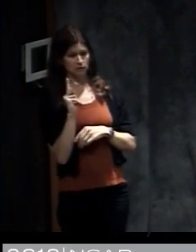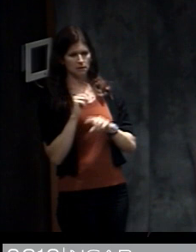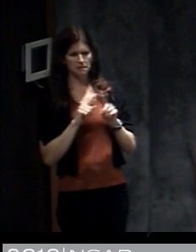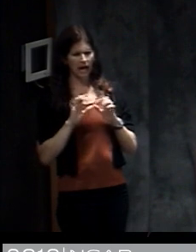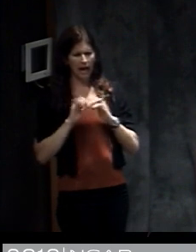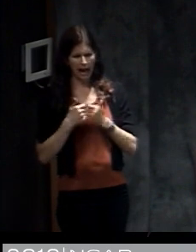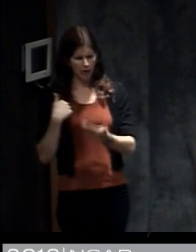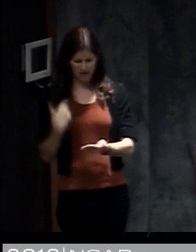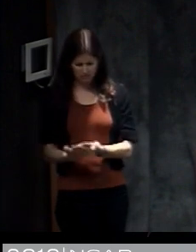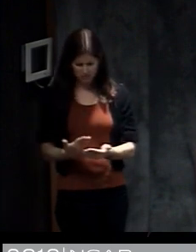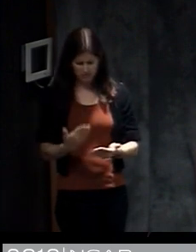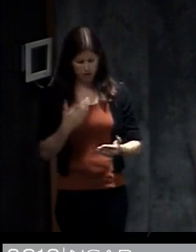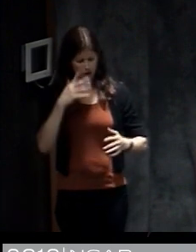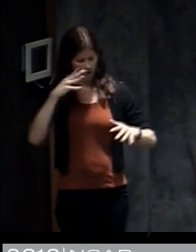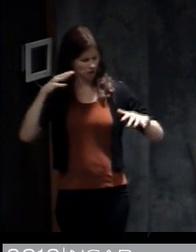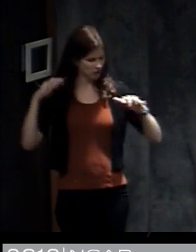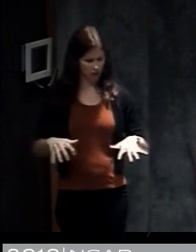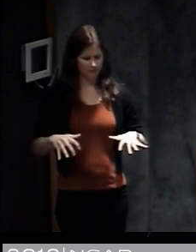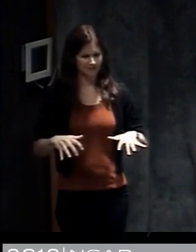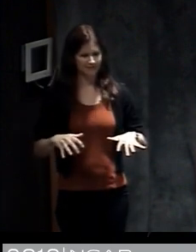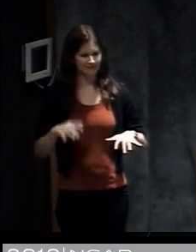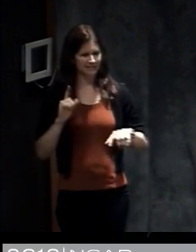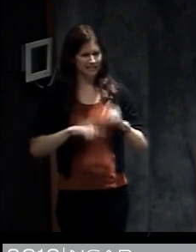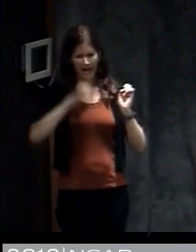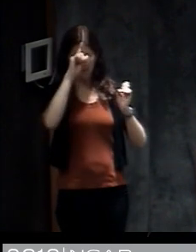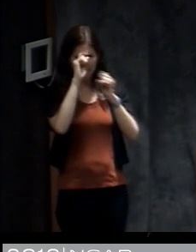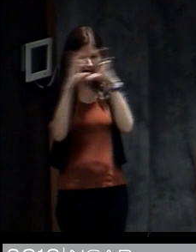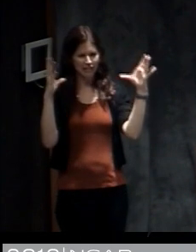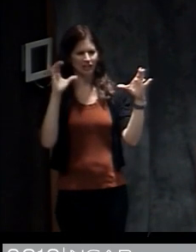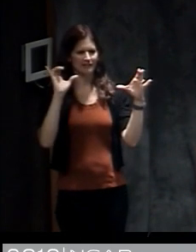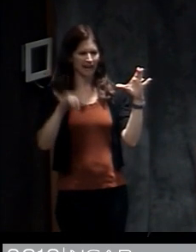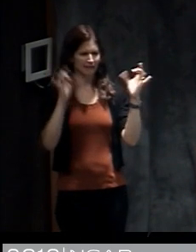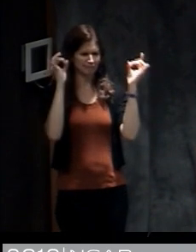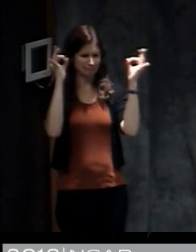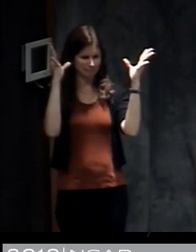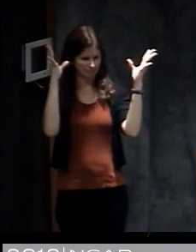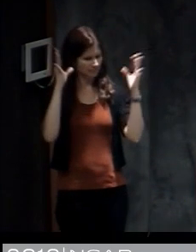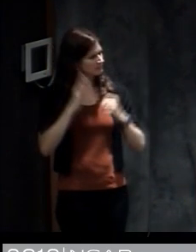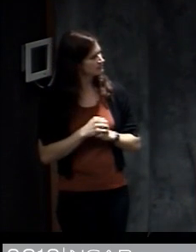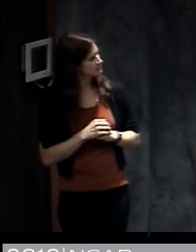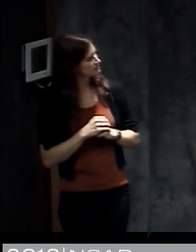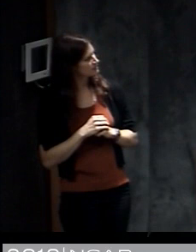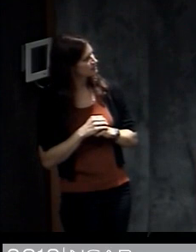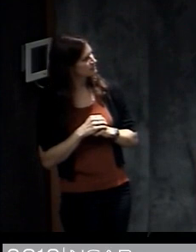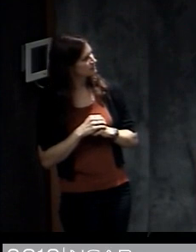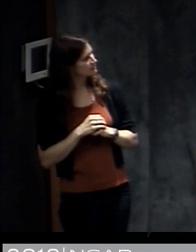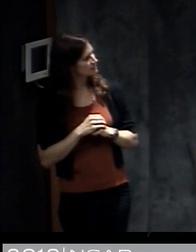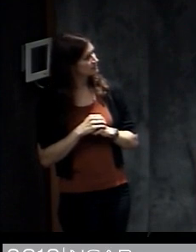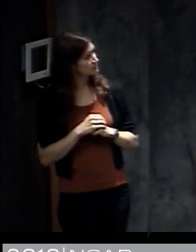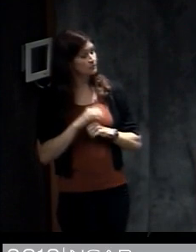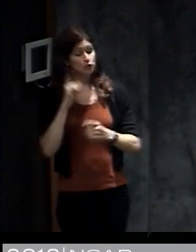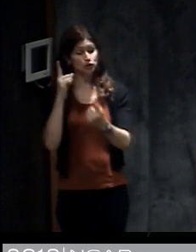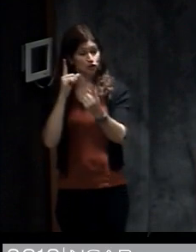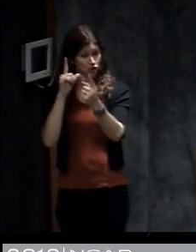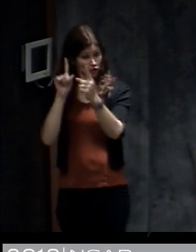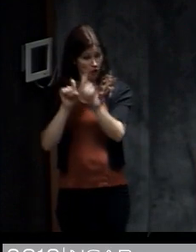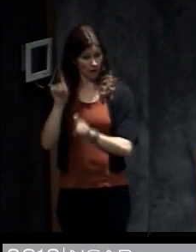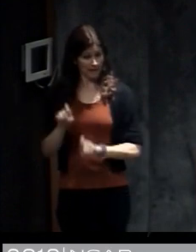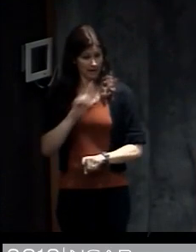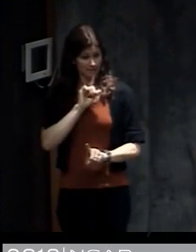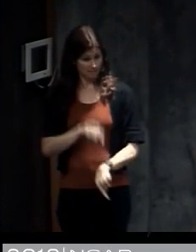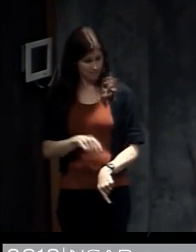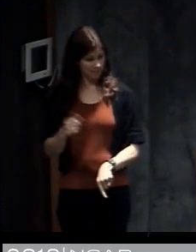this time, it was just mind-boggling. They couldn't have imagined it would be that bad. And then we have survey data where people, in response to some of the